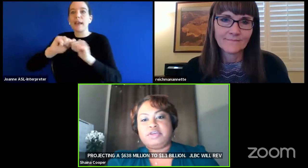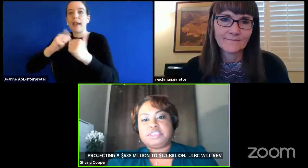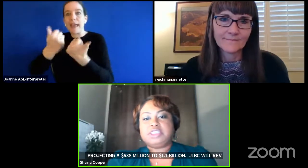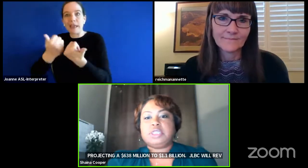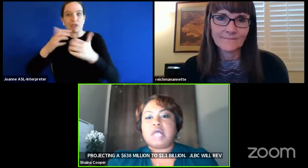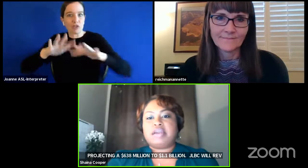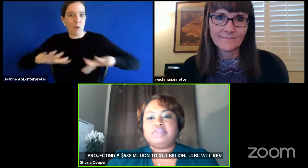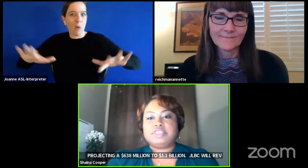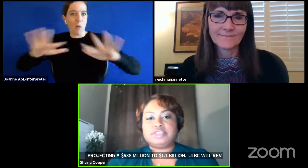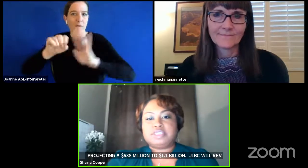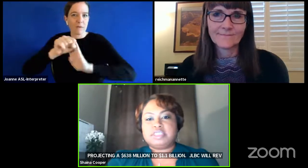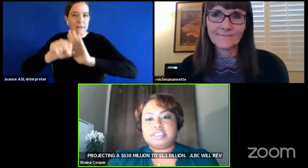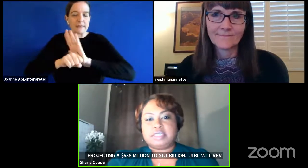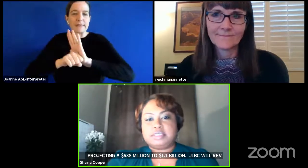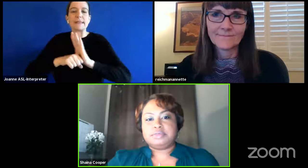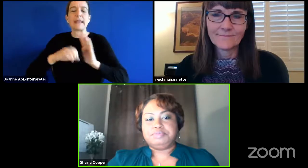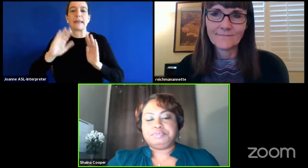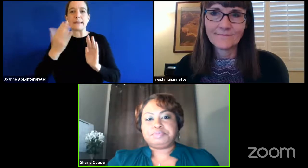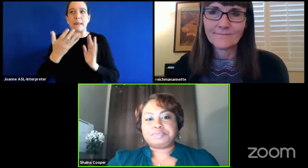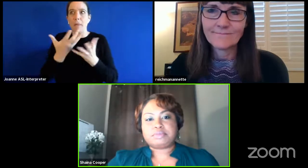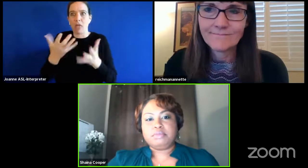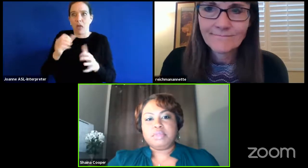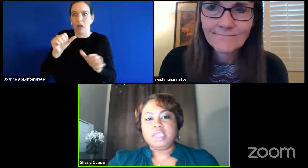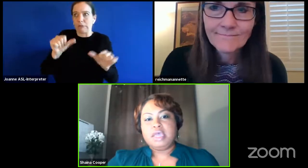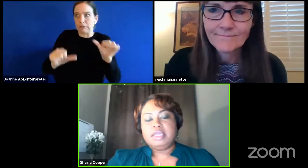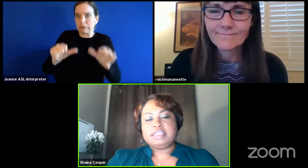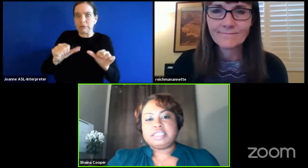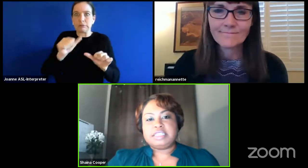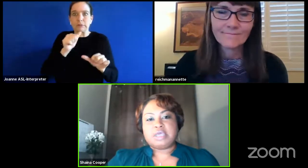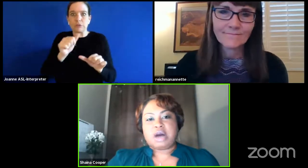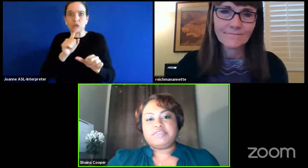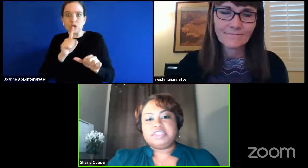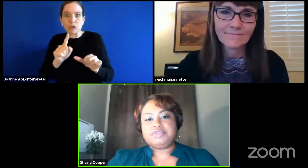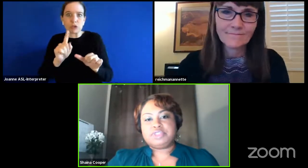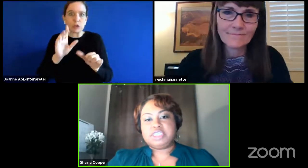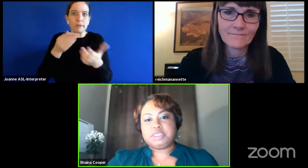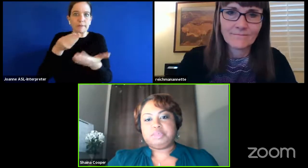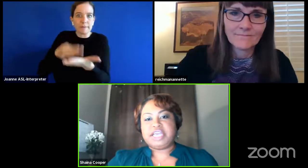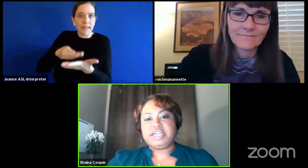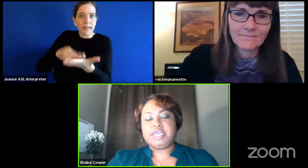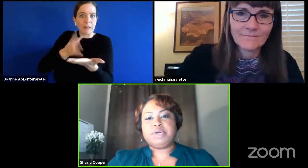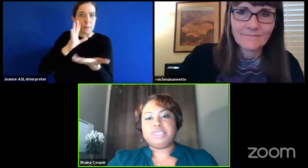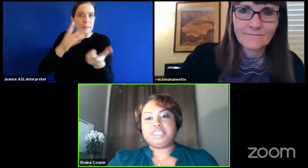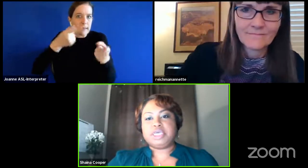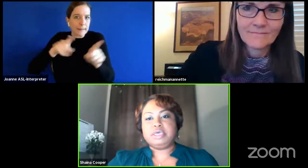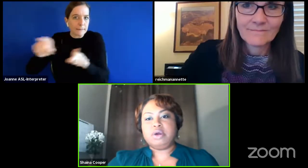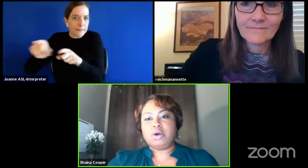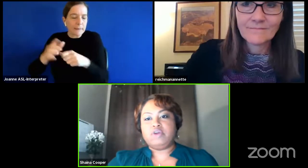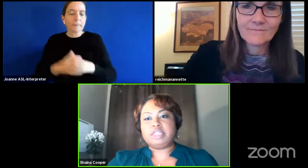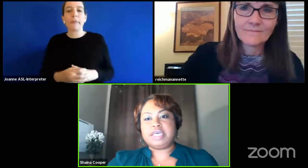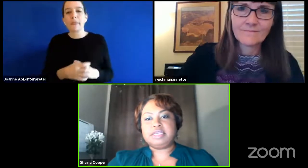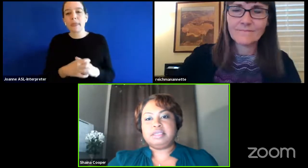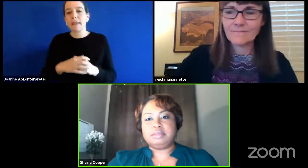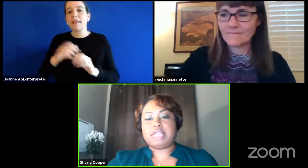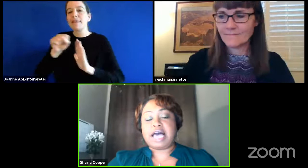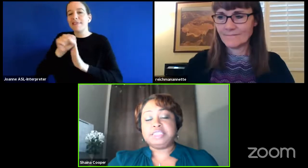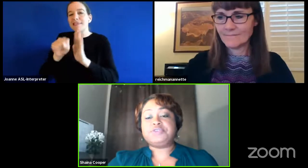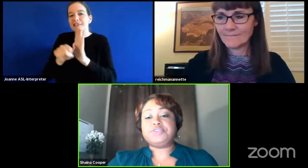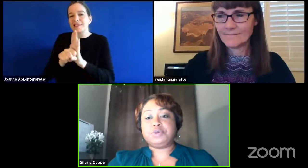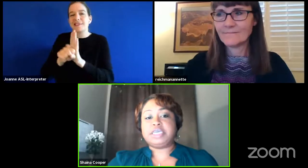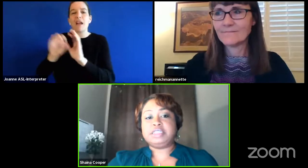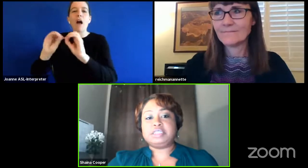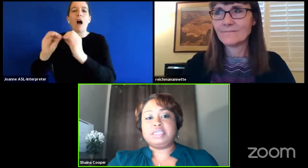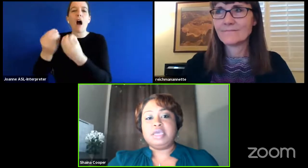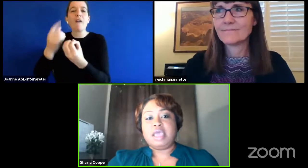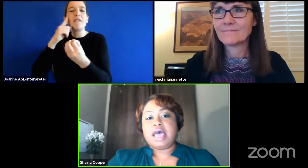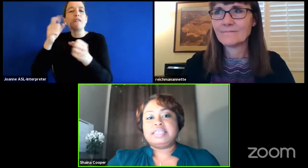there is still a lot of uncertainties the state's office of strategic planning and budgeting over the last